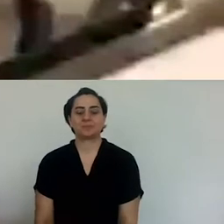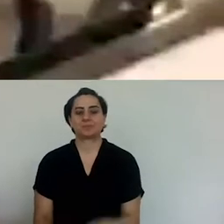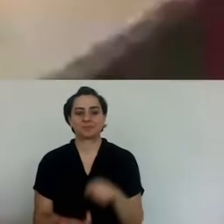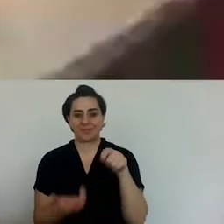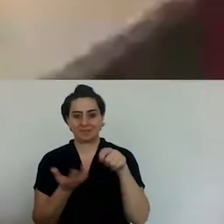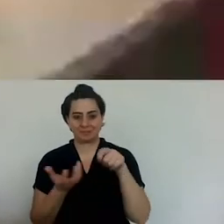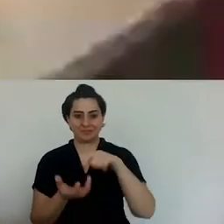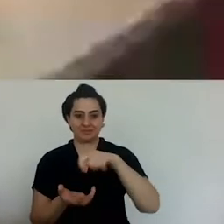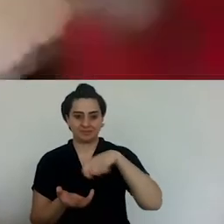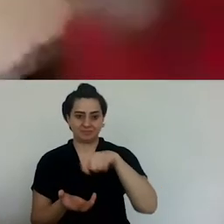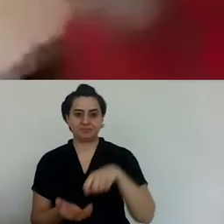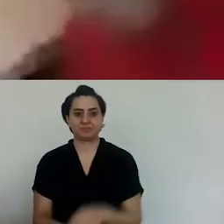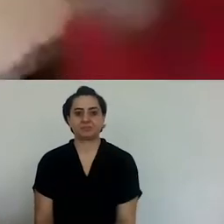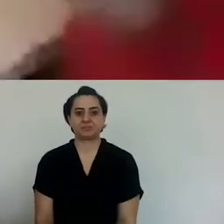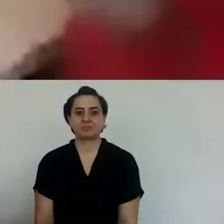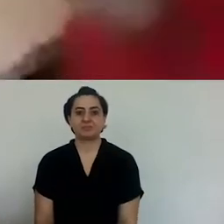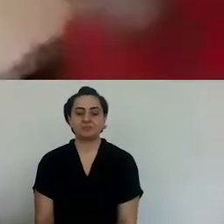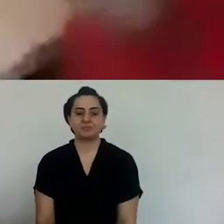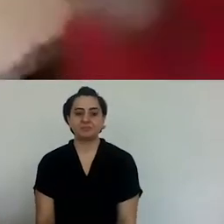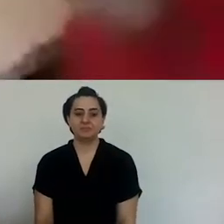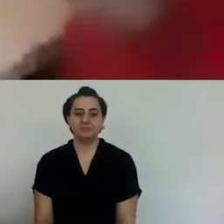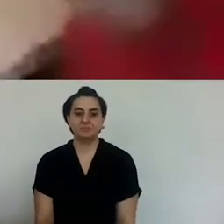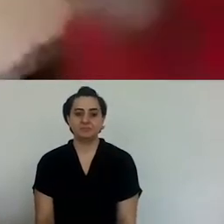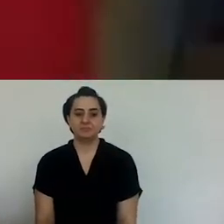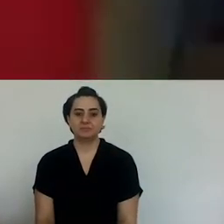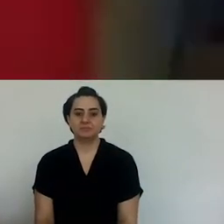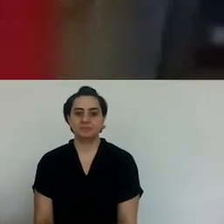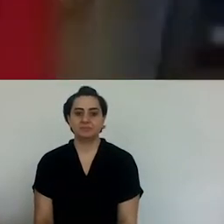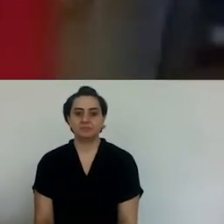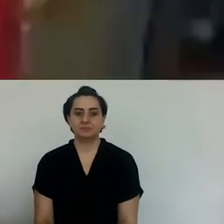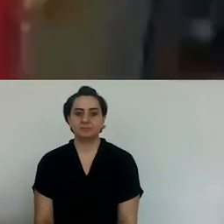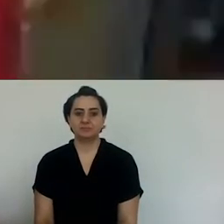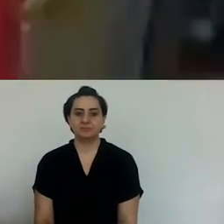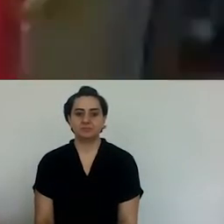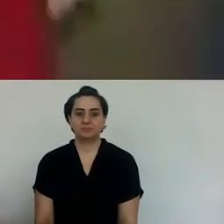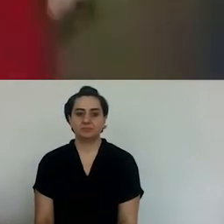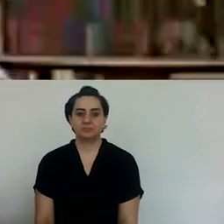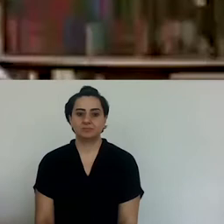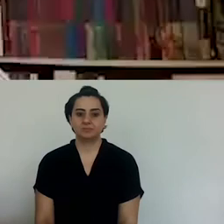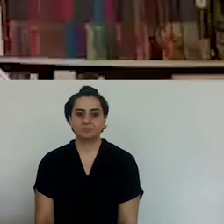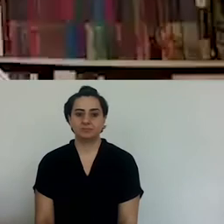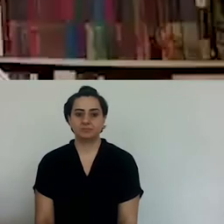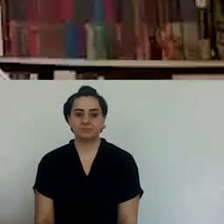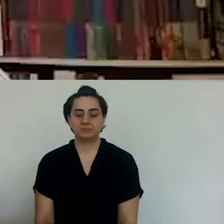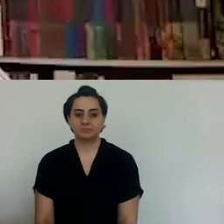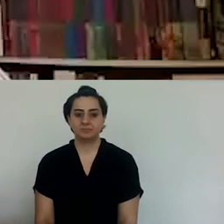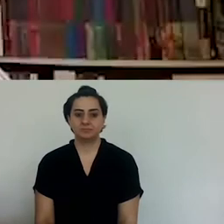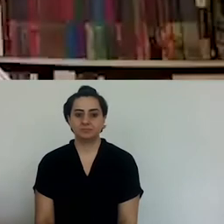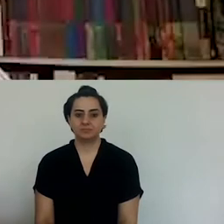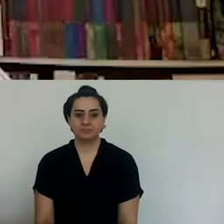I will cook the onion with the tomatoes.